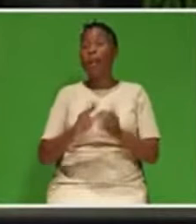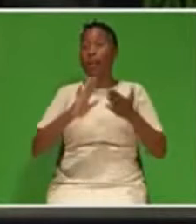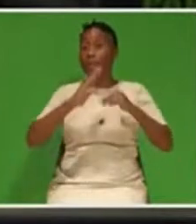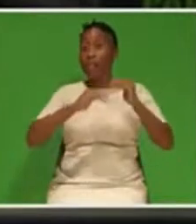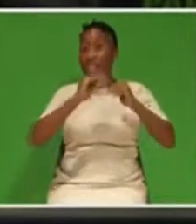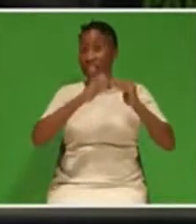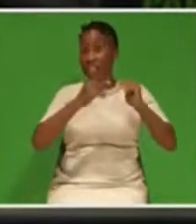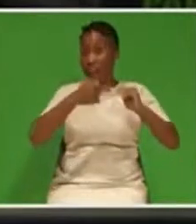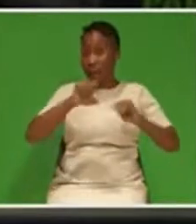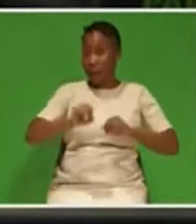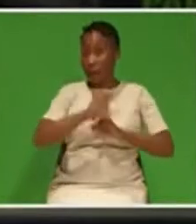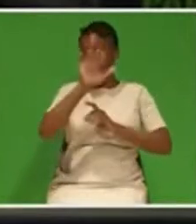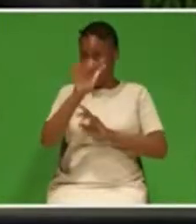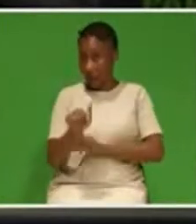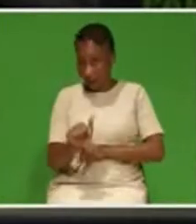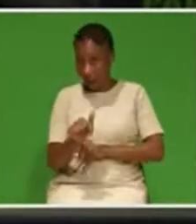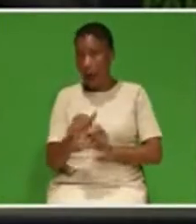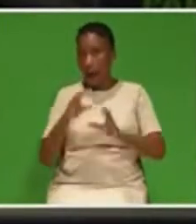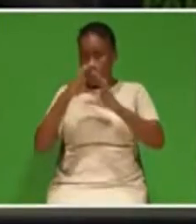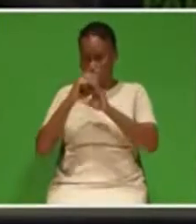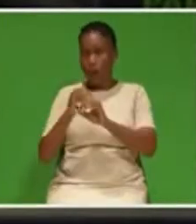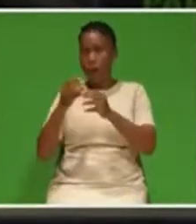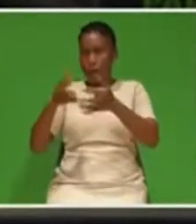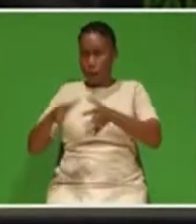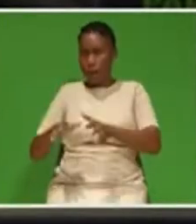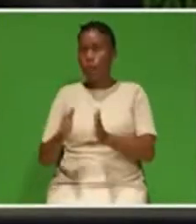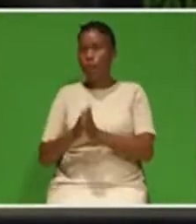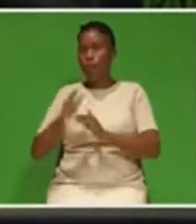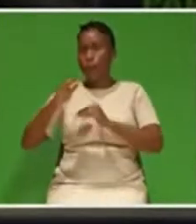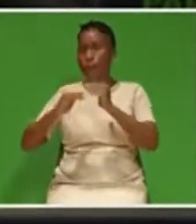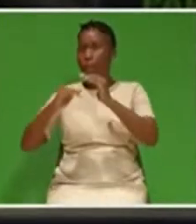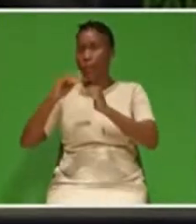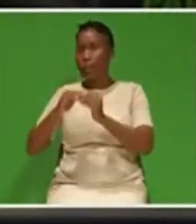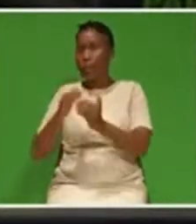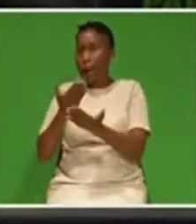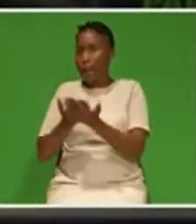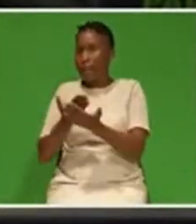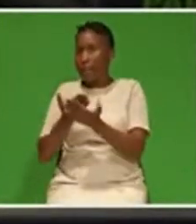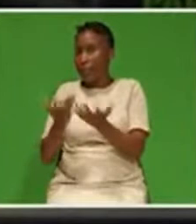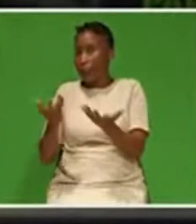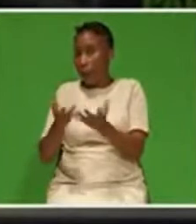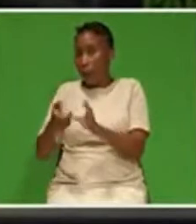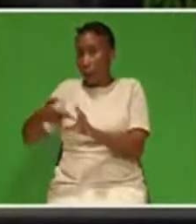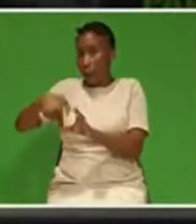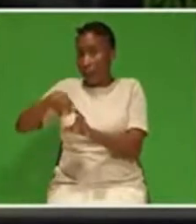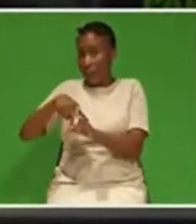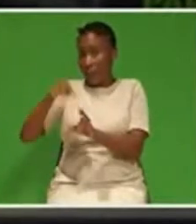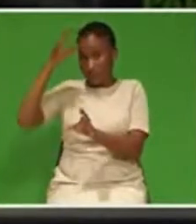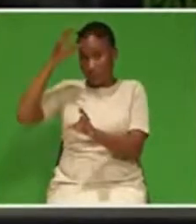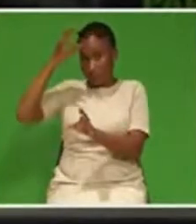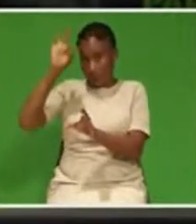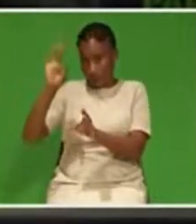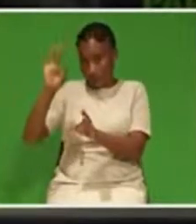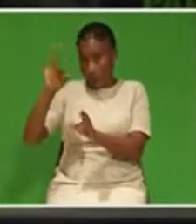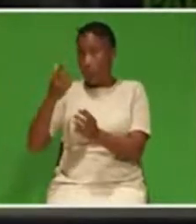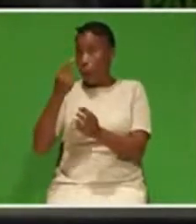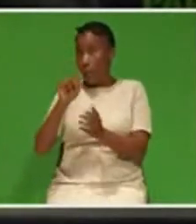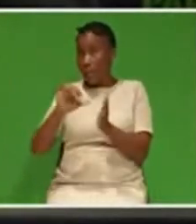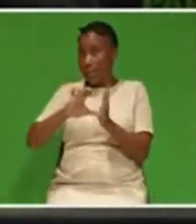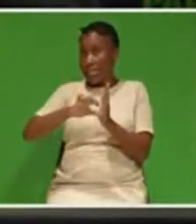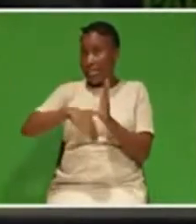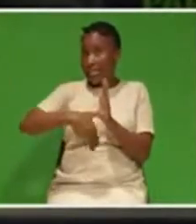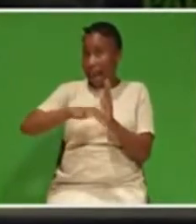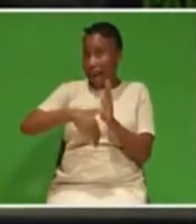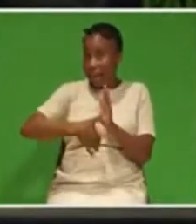have focused on building the capacity within the state to design, to prepare,